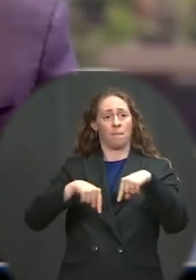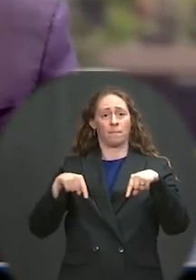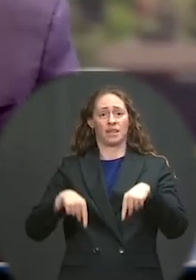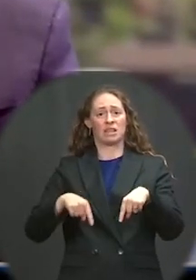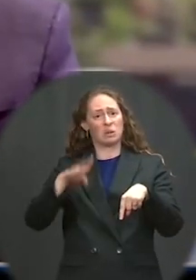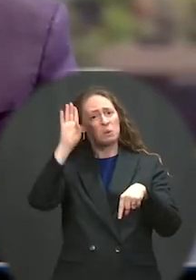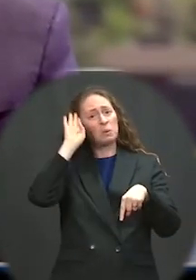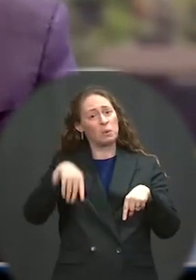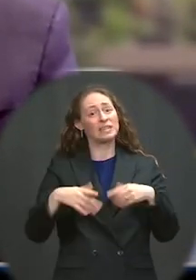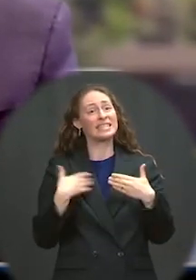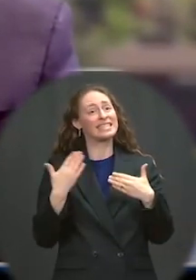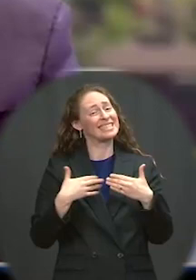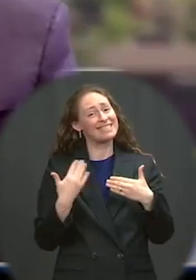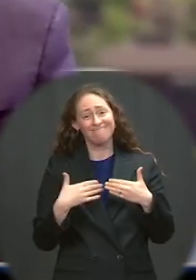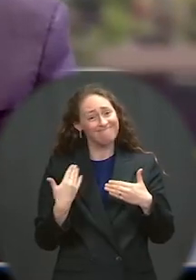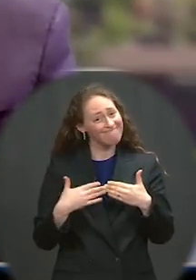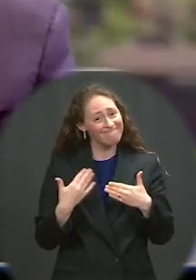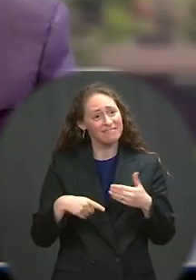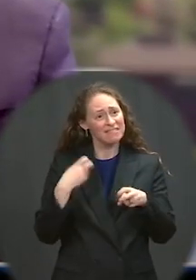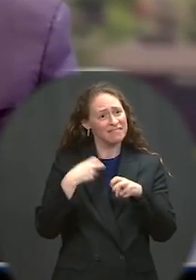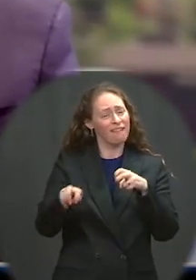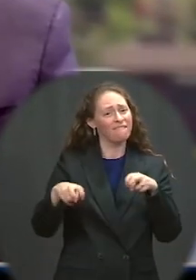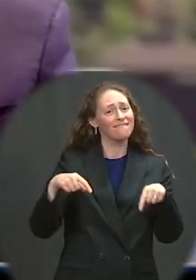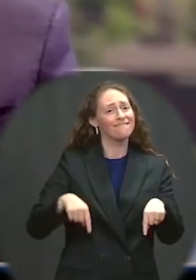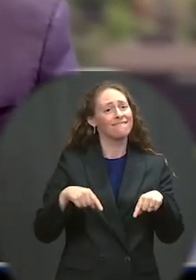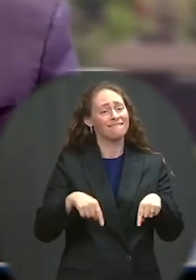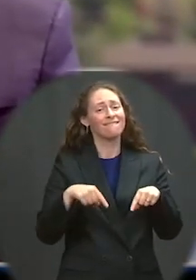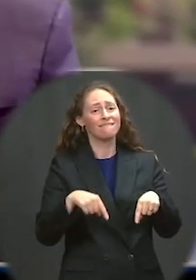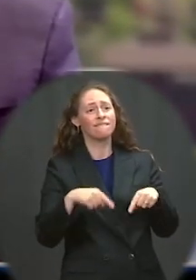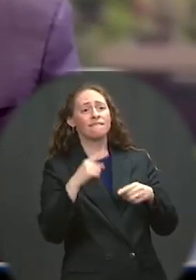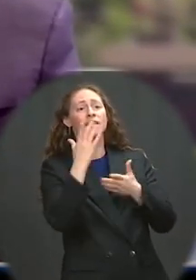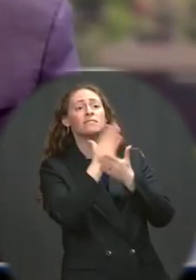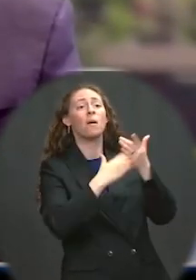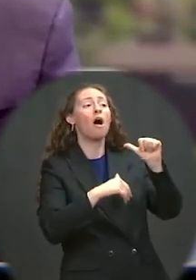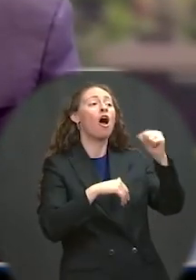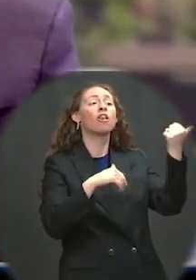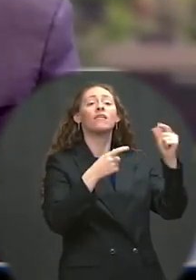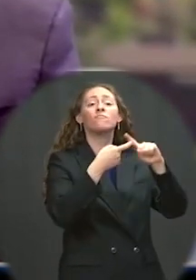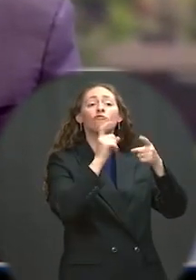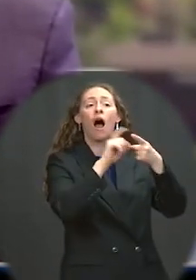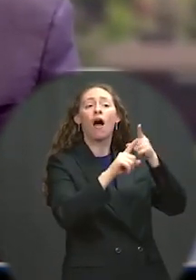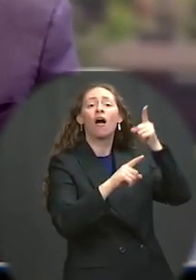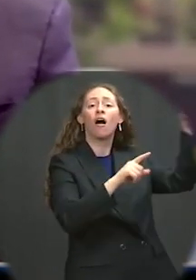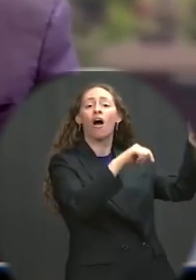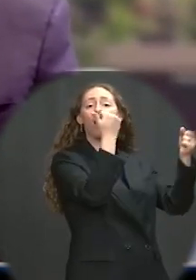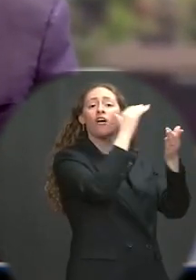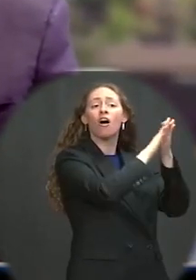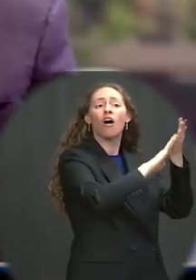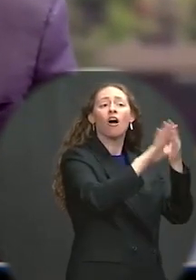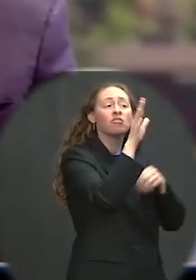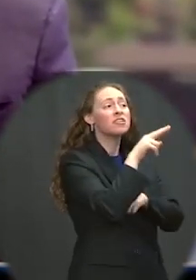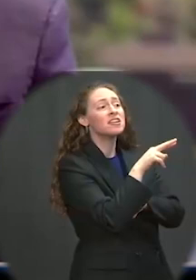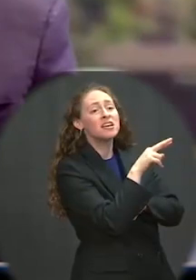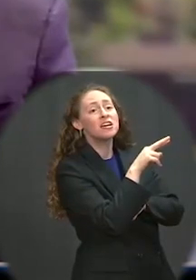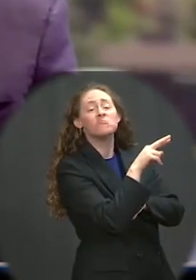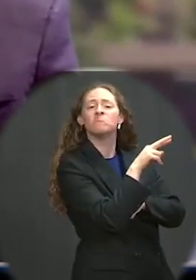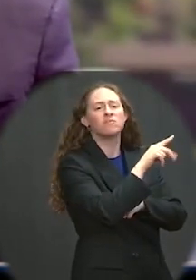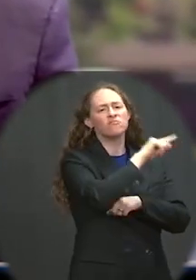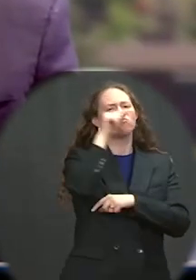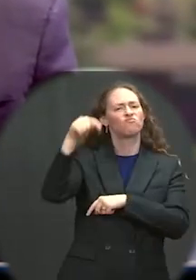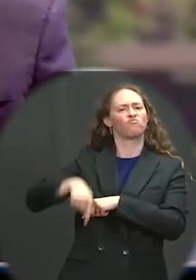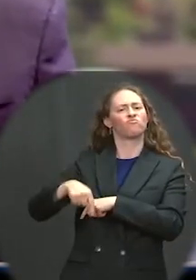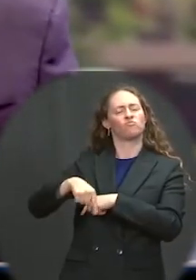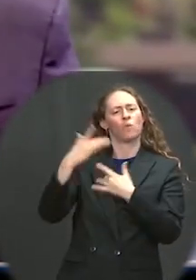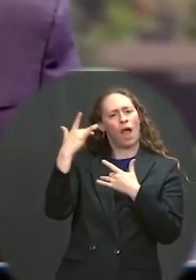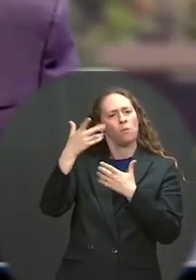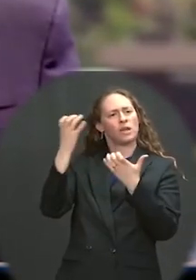school classmates. You were signing up for the honor of service and the additional responsibilities that go with it. But